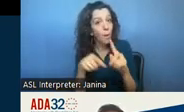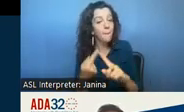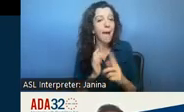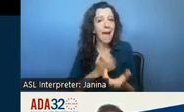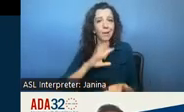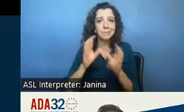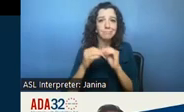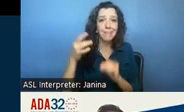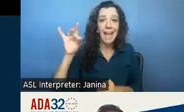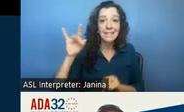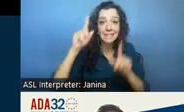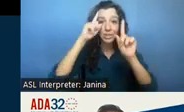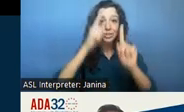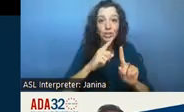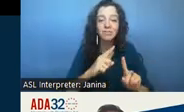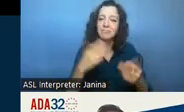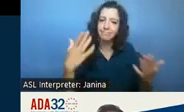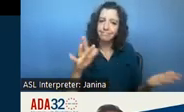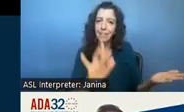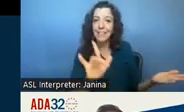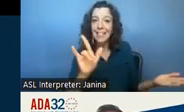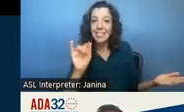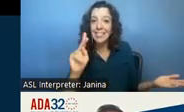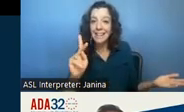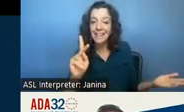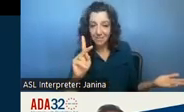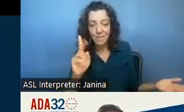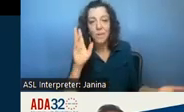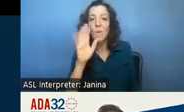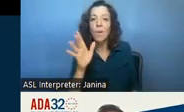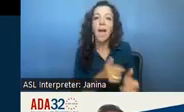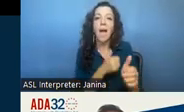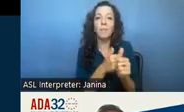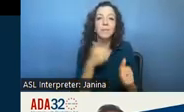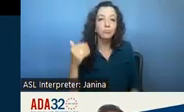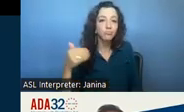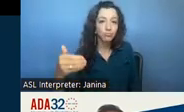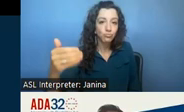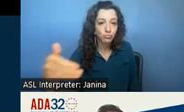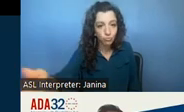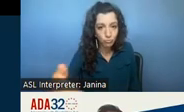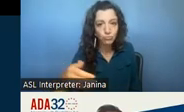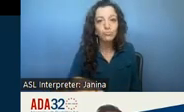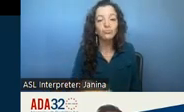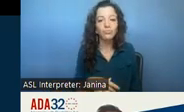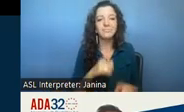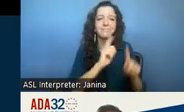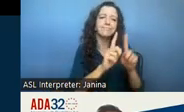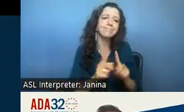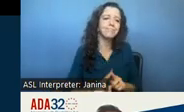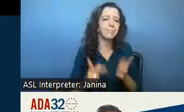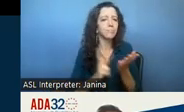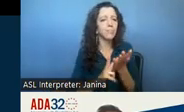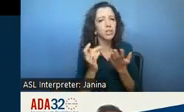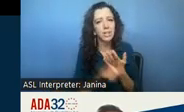um please feel free to visit that link we'll be updating those um projects um you